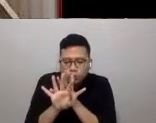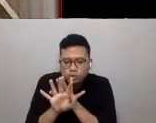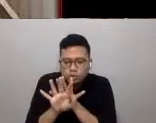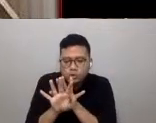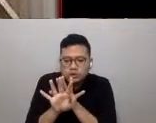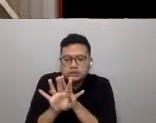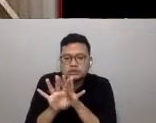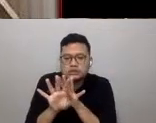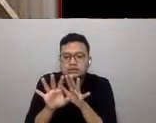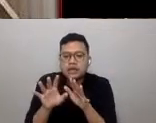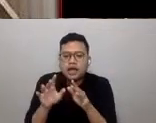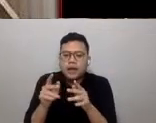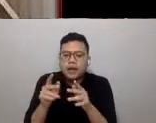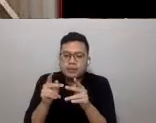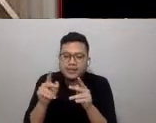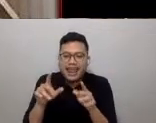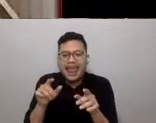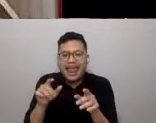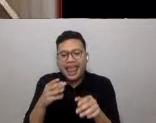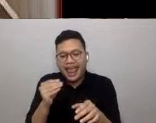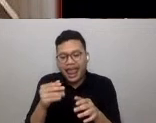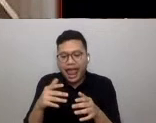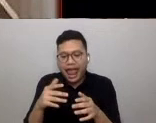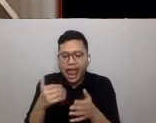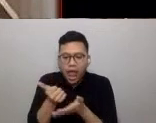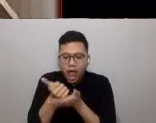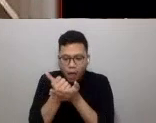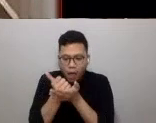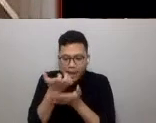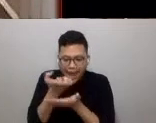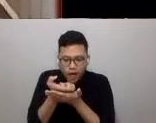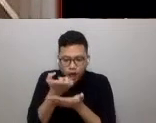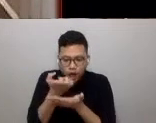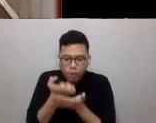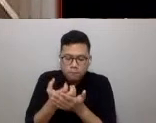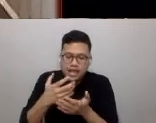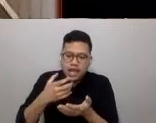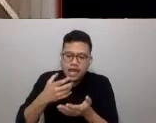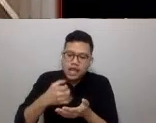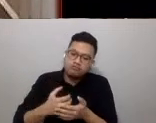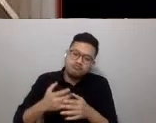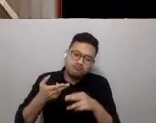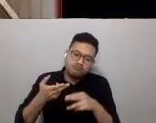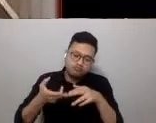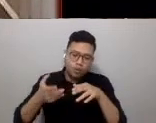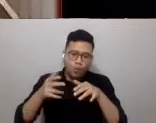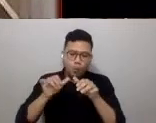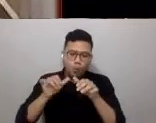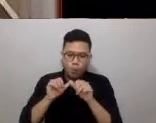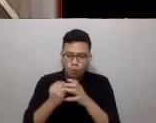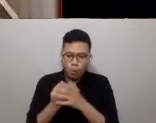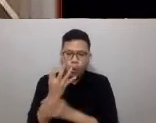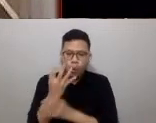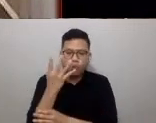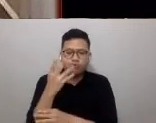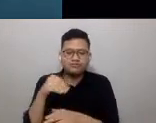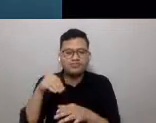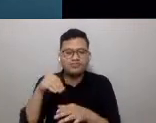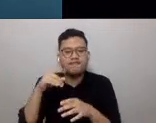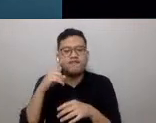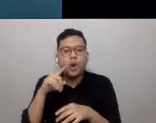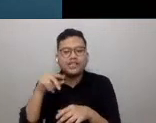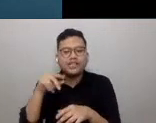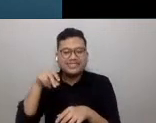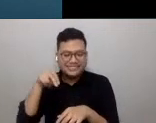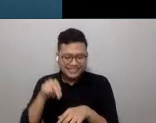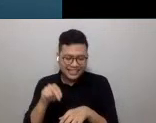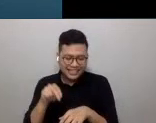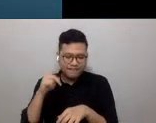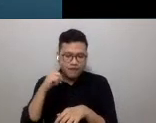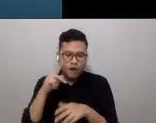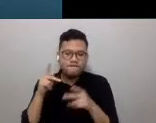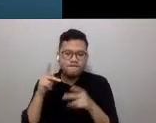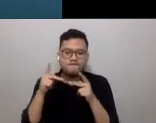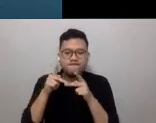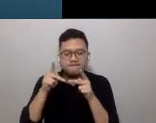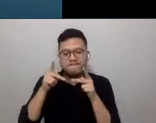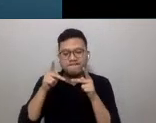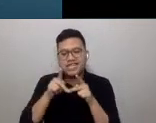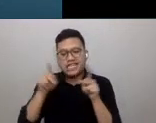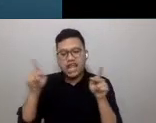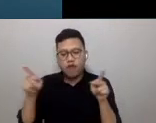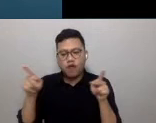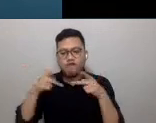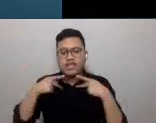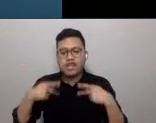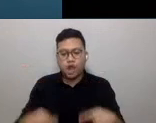infrastructure and helped economic growth through our need to converge in physical space. We need to balance